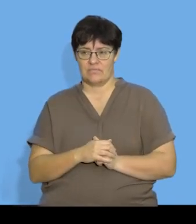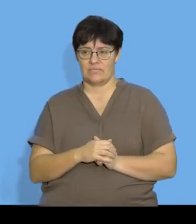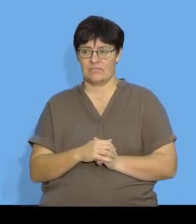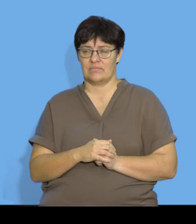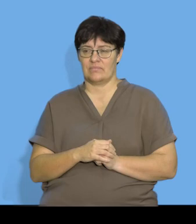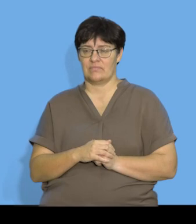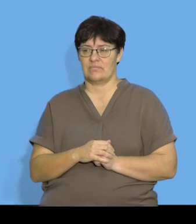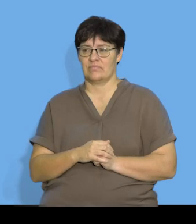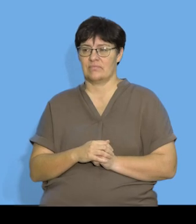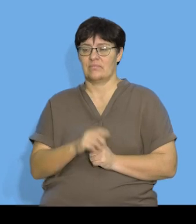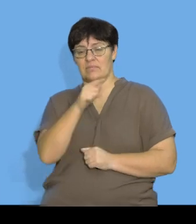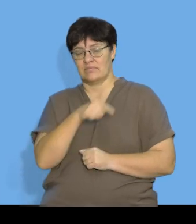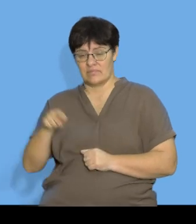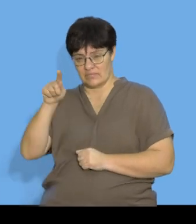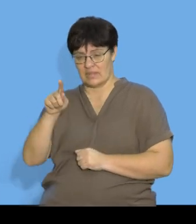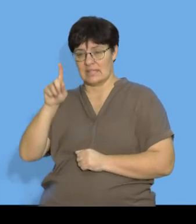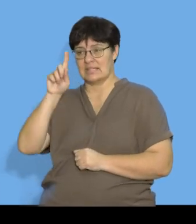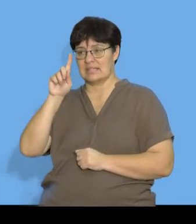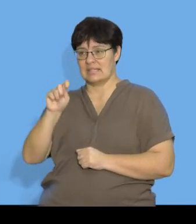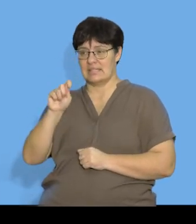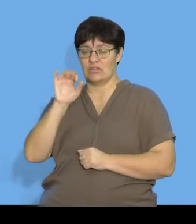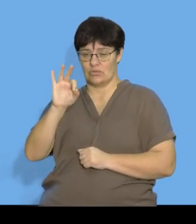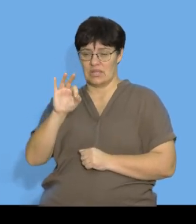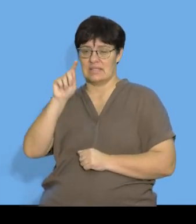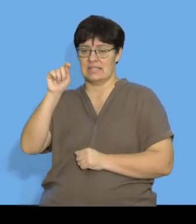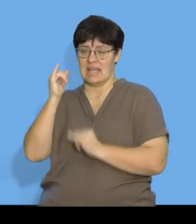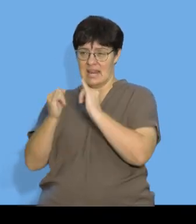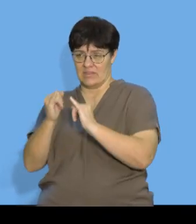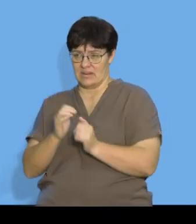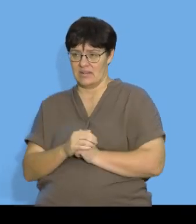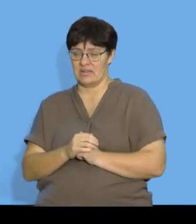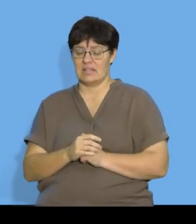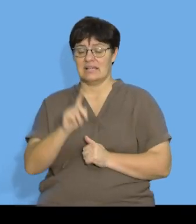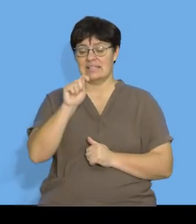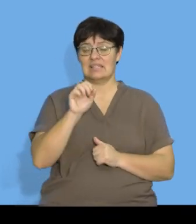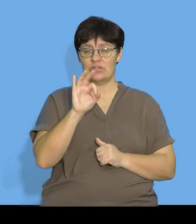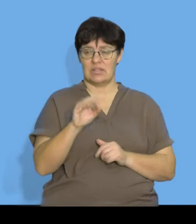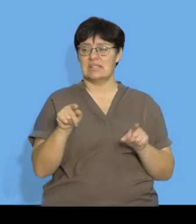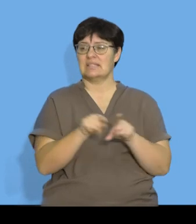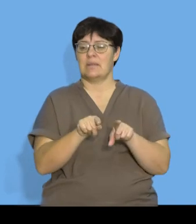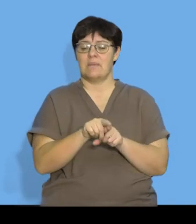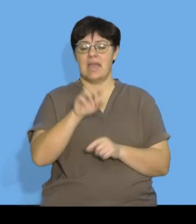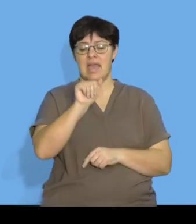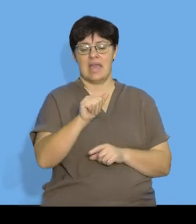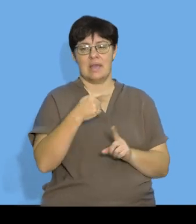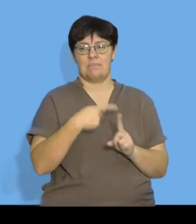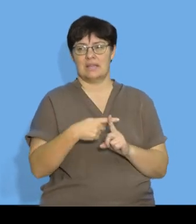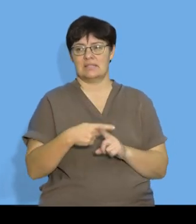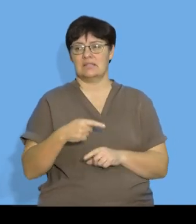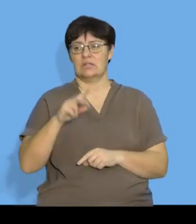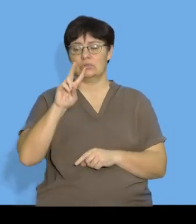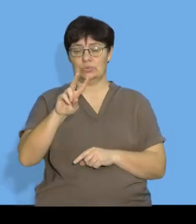let's fill in for t3 and t11 t3 is the same thing as a plus 2d